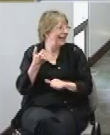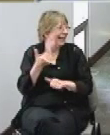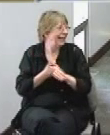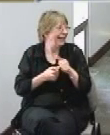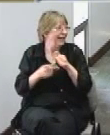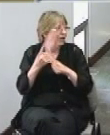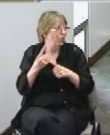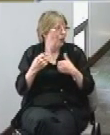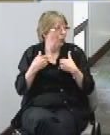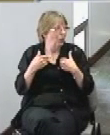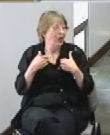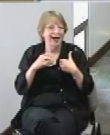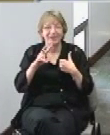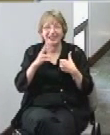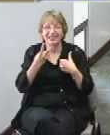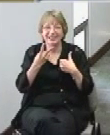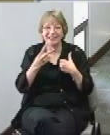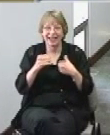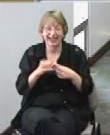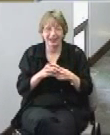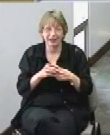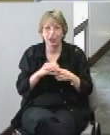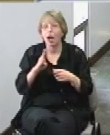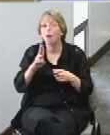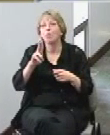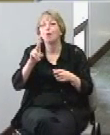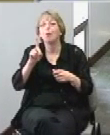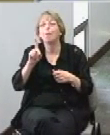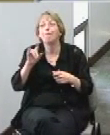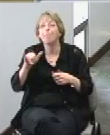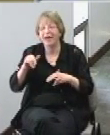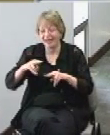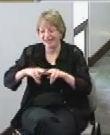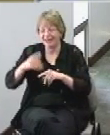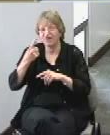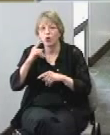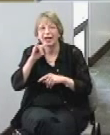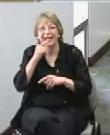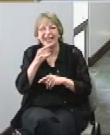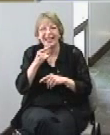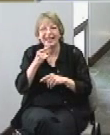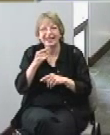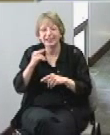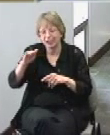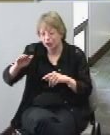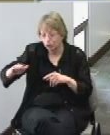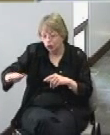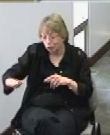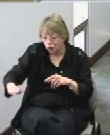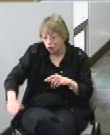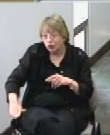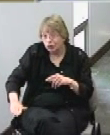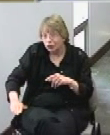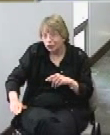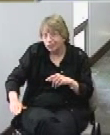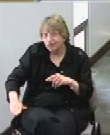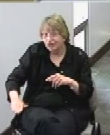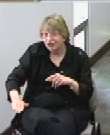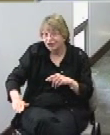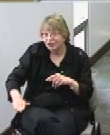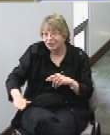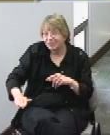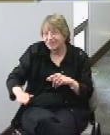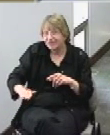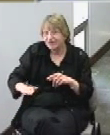will have a second seat a buddy seat for kids that are too short or too small to